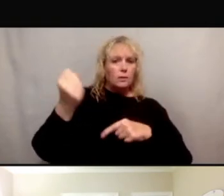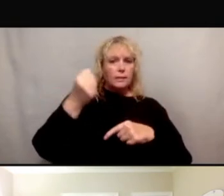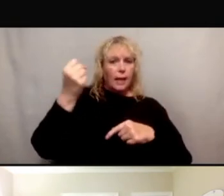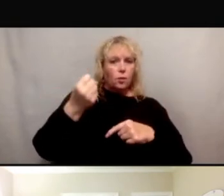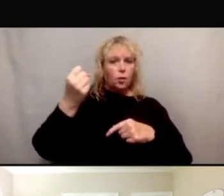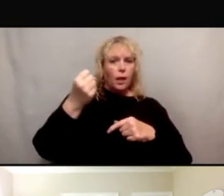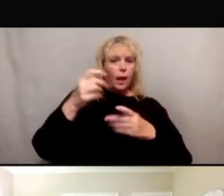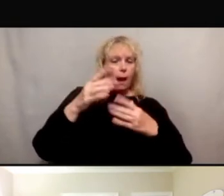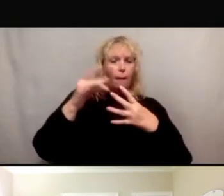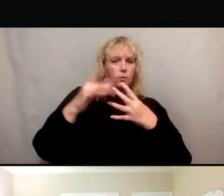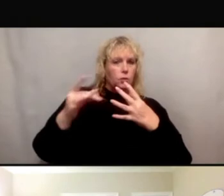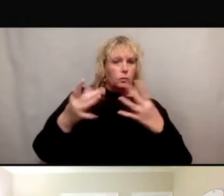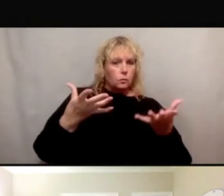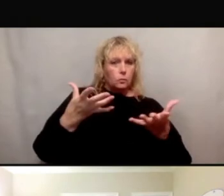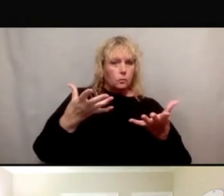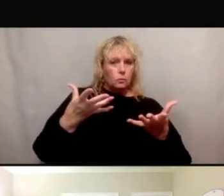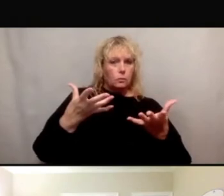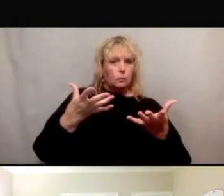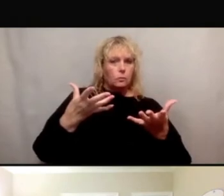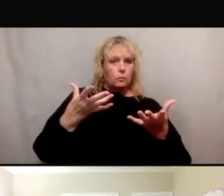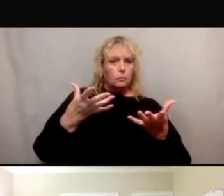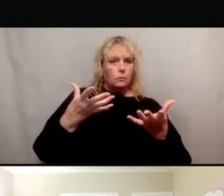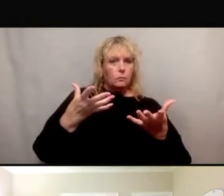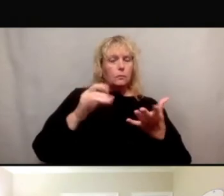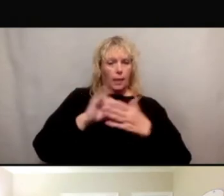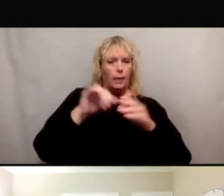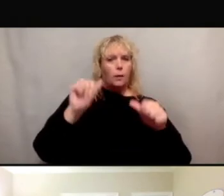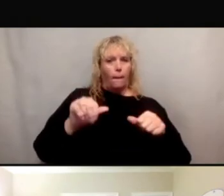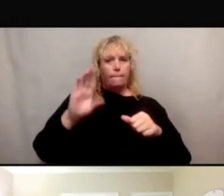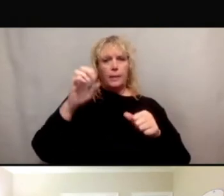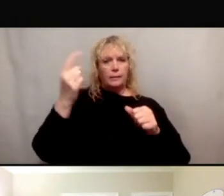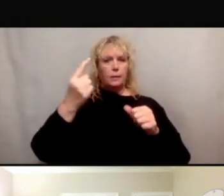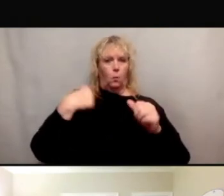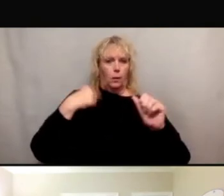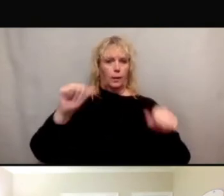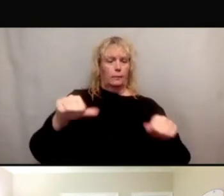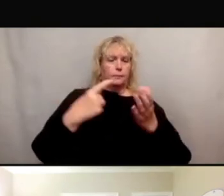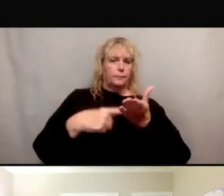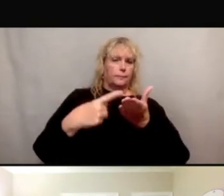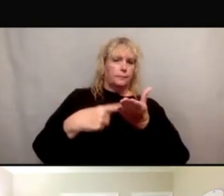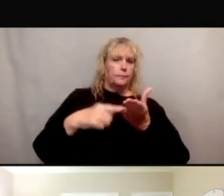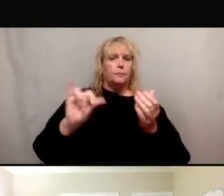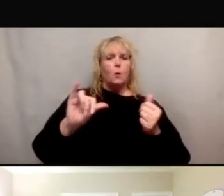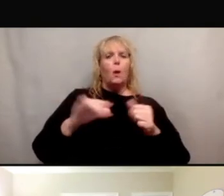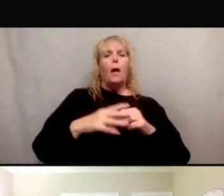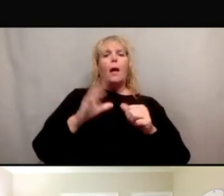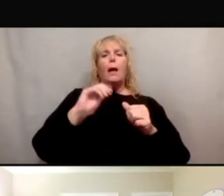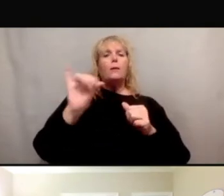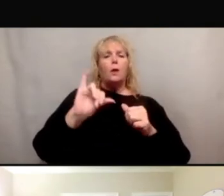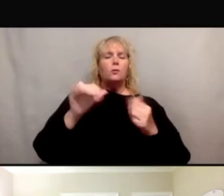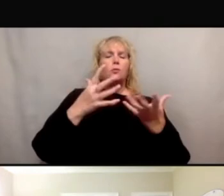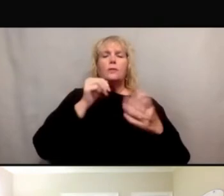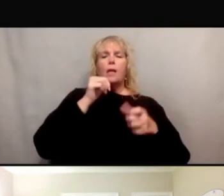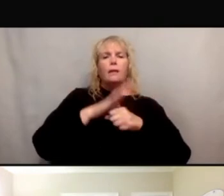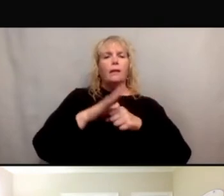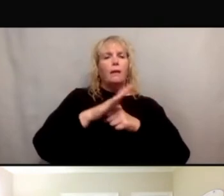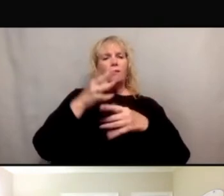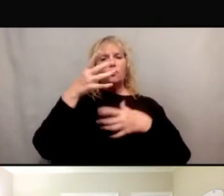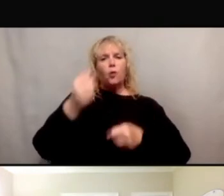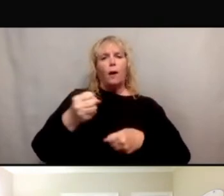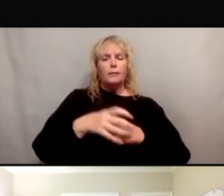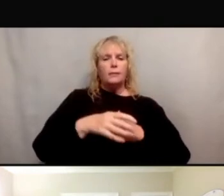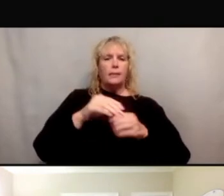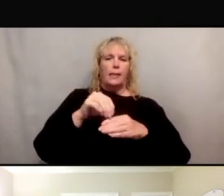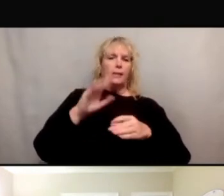I believe we adopt that. That would be something that we discuss as well in the panel. Also to distrust, you know, distrust in